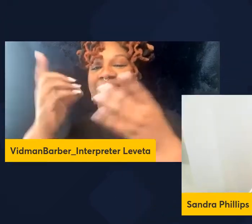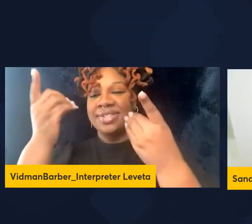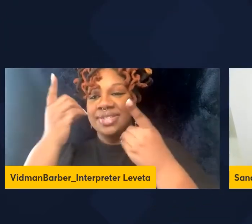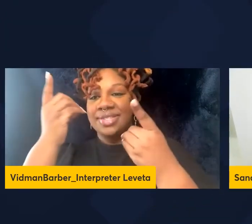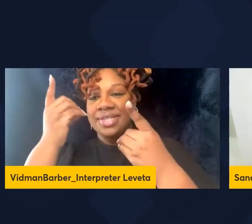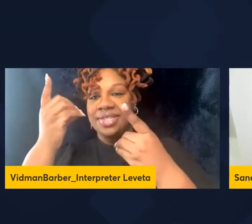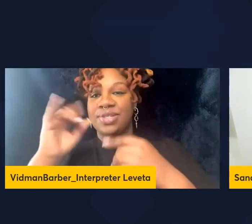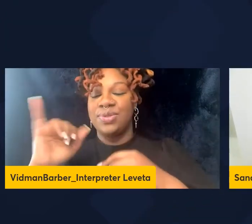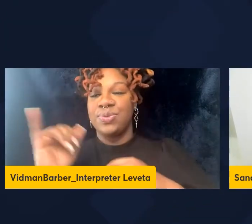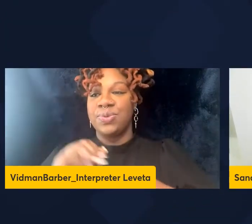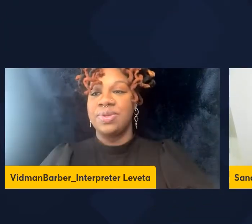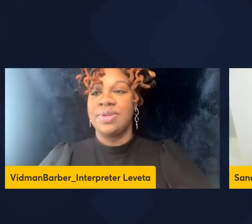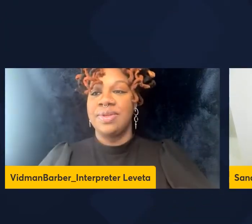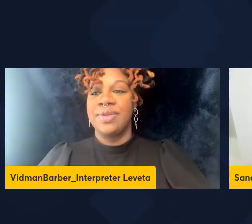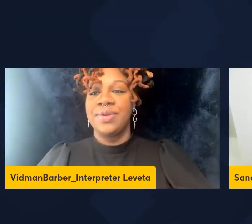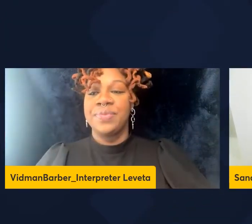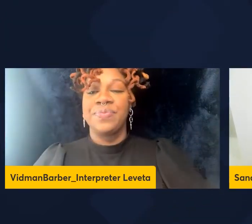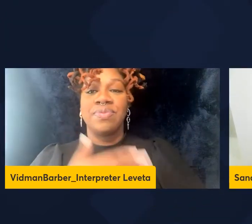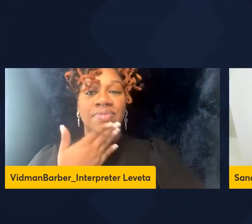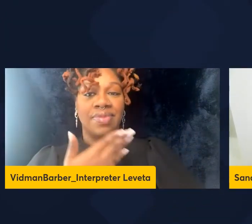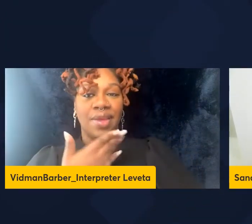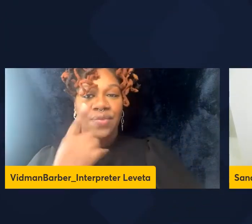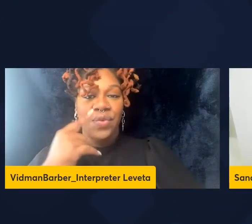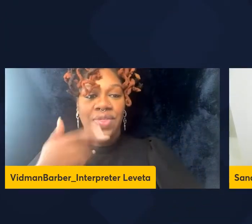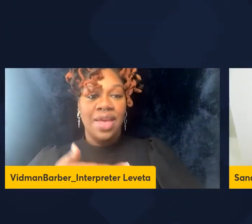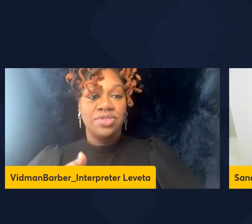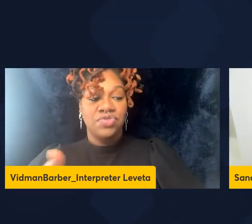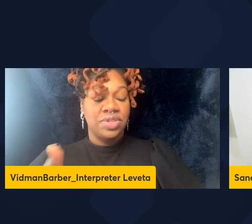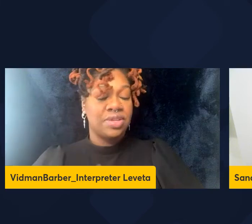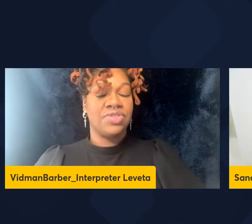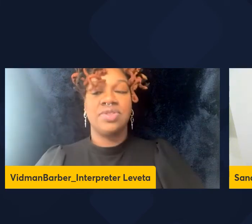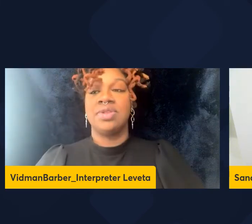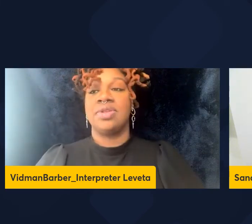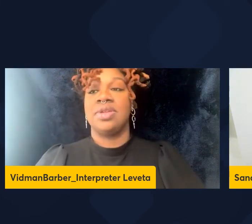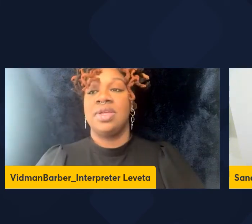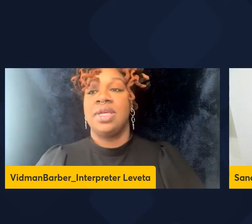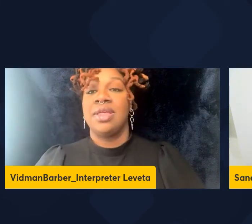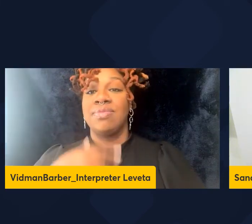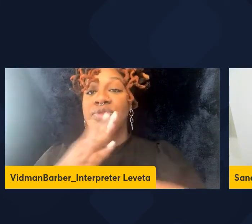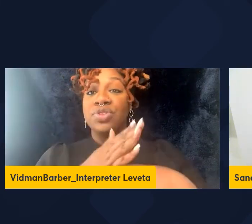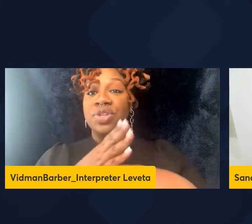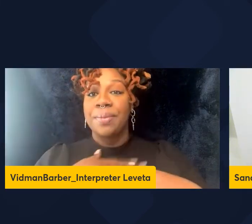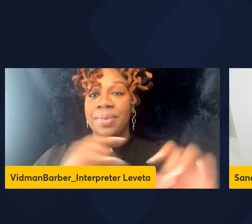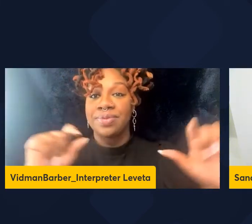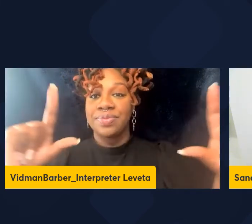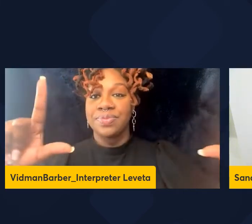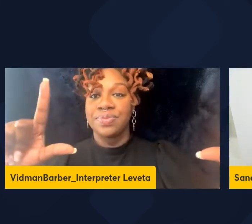Thank you for the introduction. So I'll share my screen now.